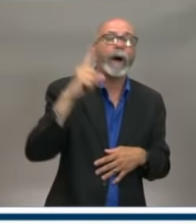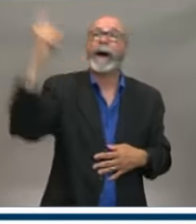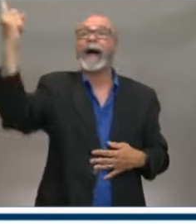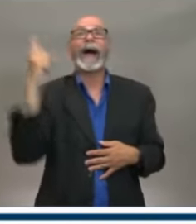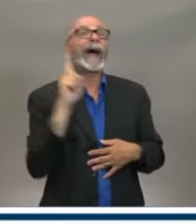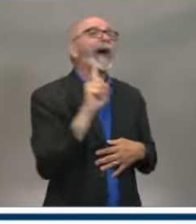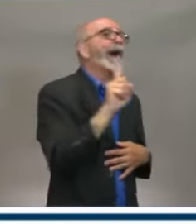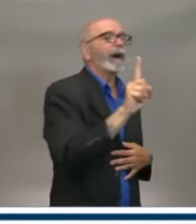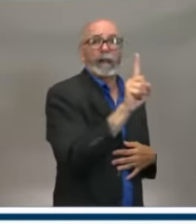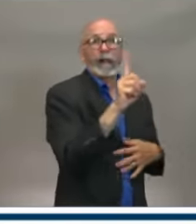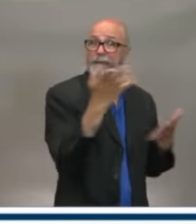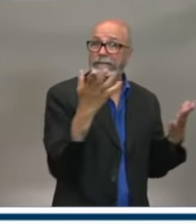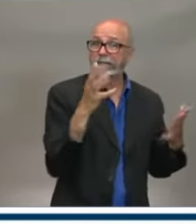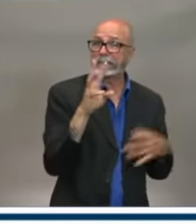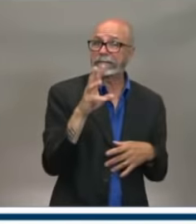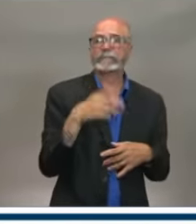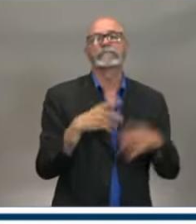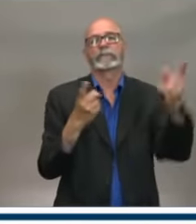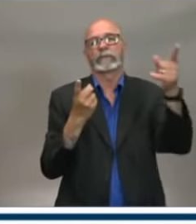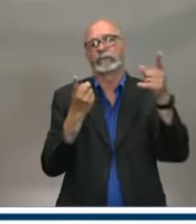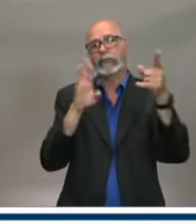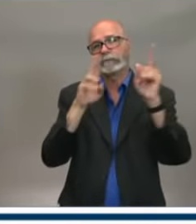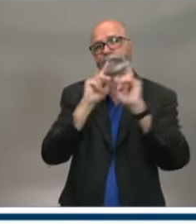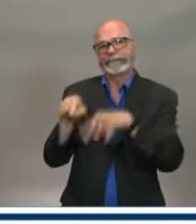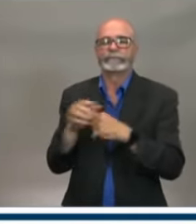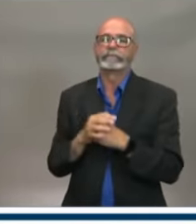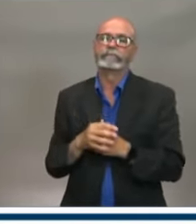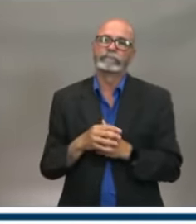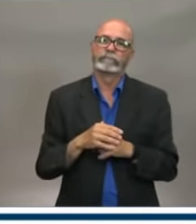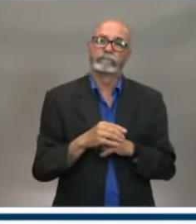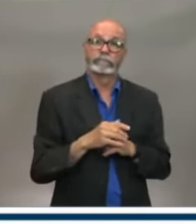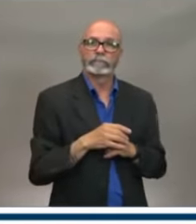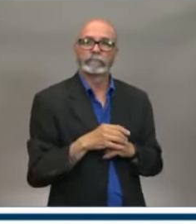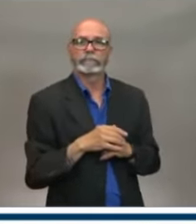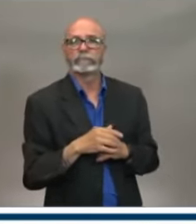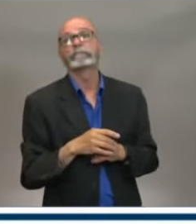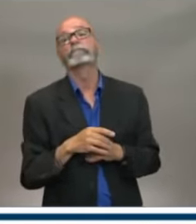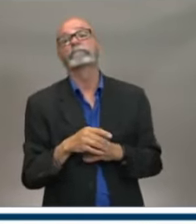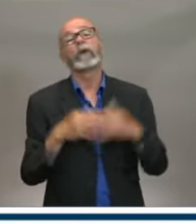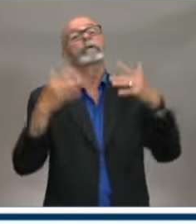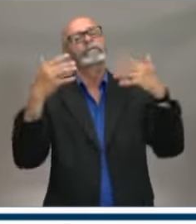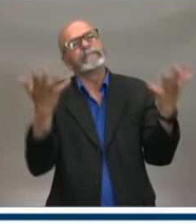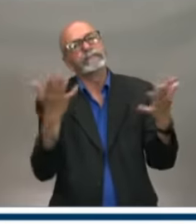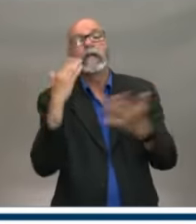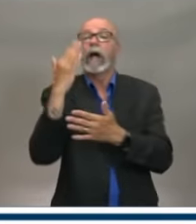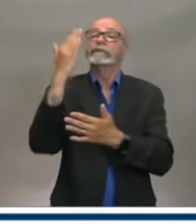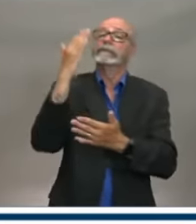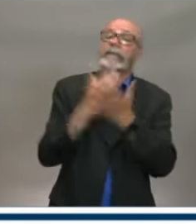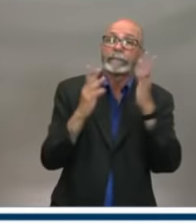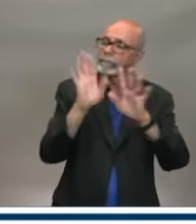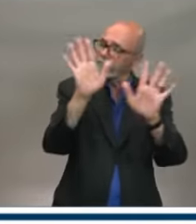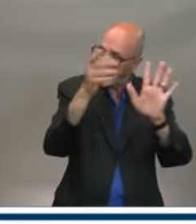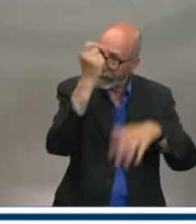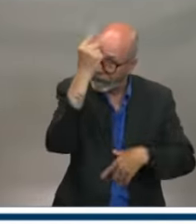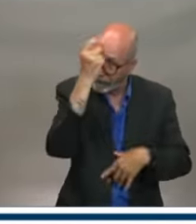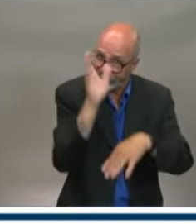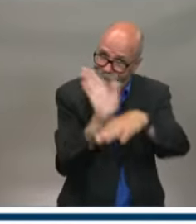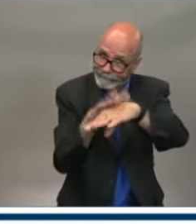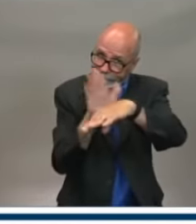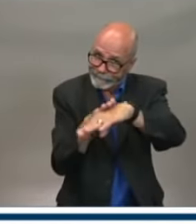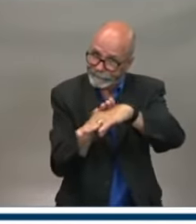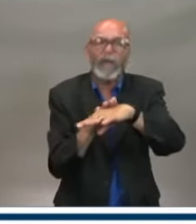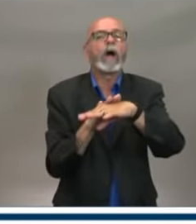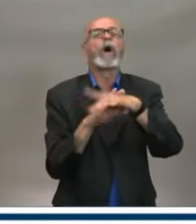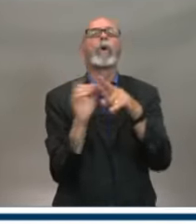certainly a number of levels that individuals need to understand what their particular risk of